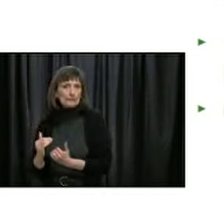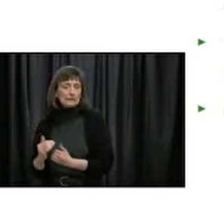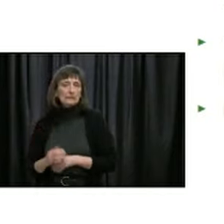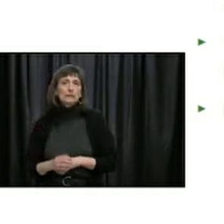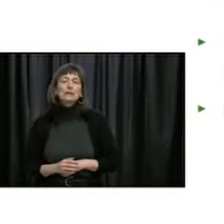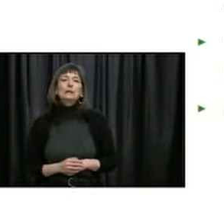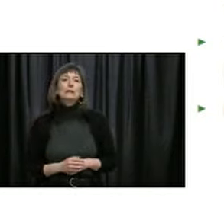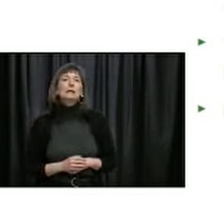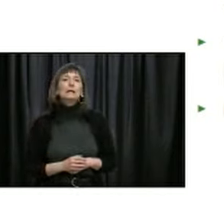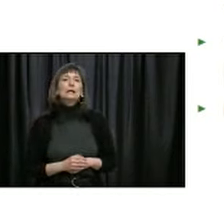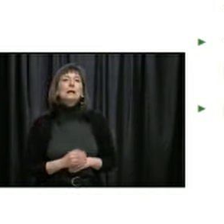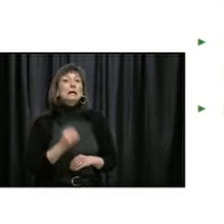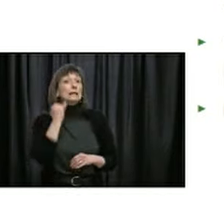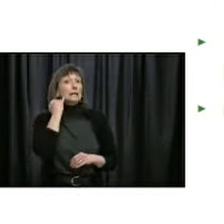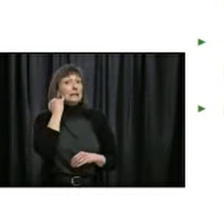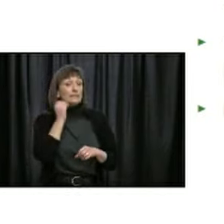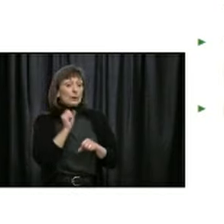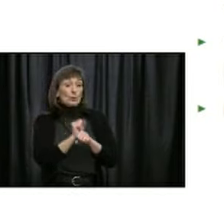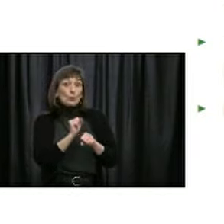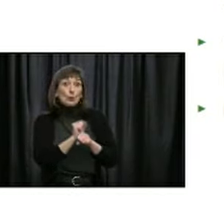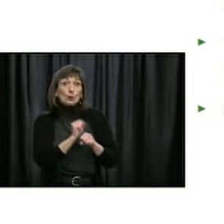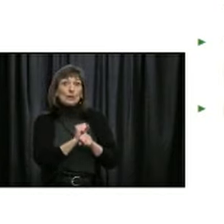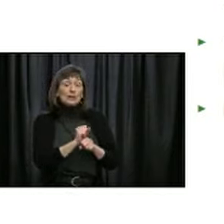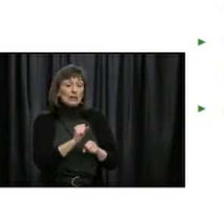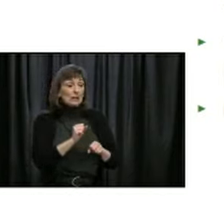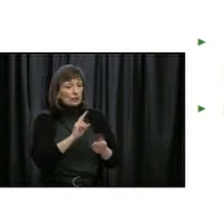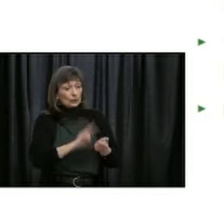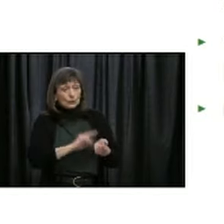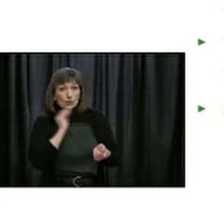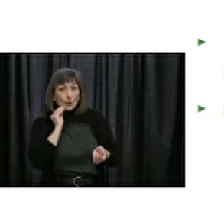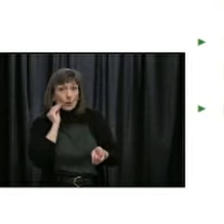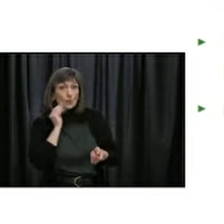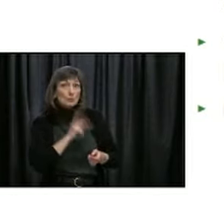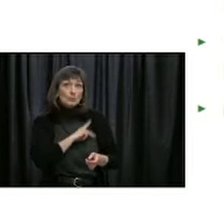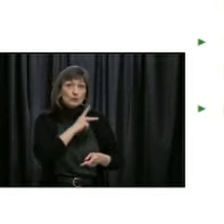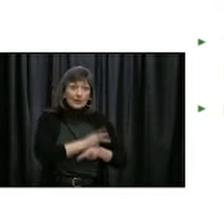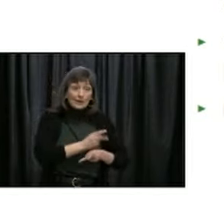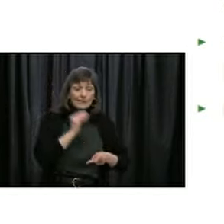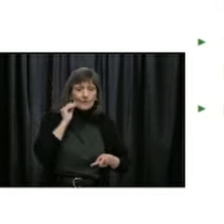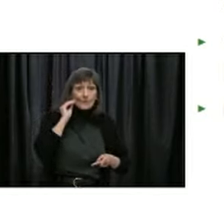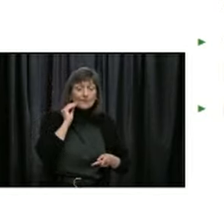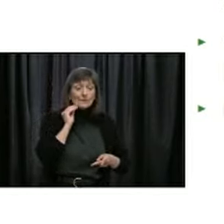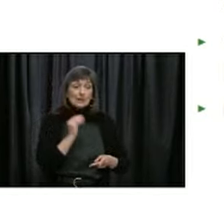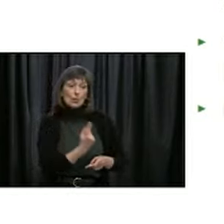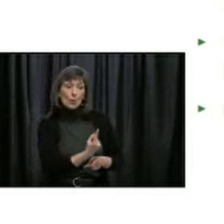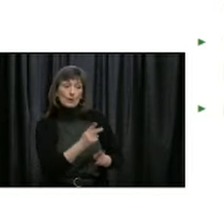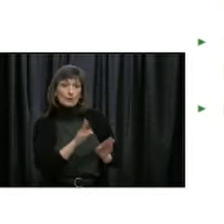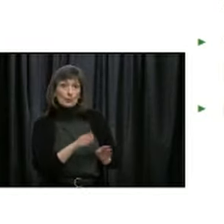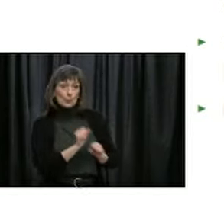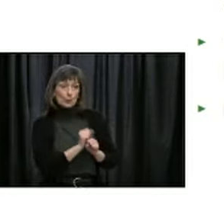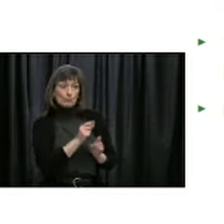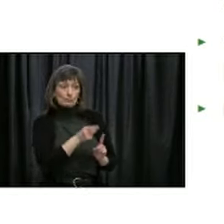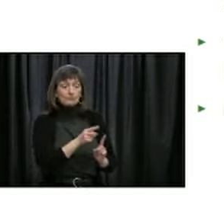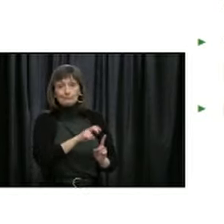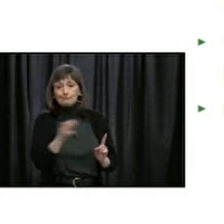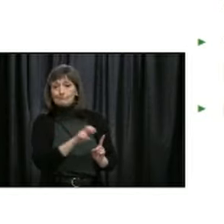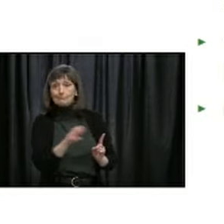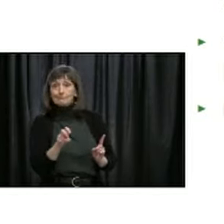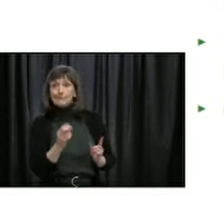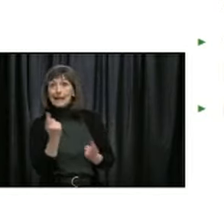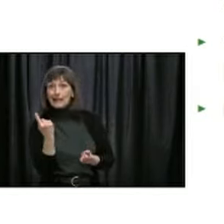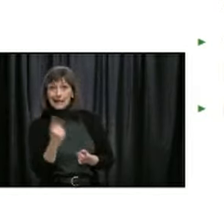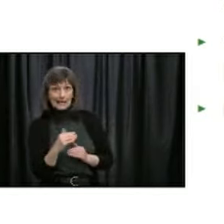policy for employees in assisted living facilities, long-term care and personal care homes, and as well as the prohibition of mass gatherings.